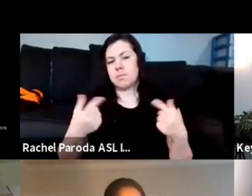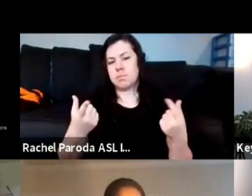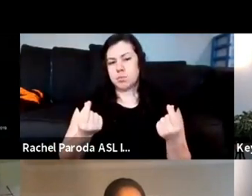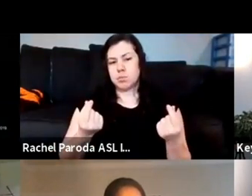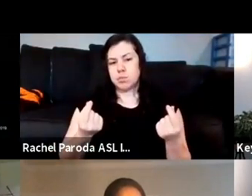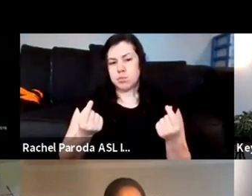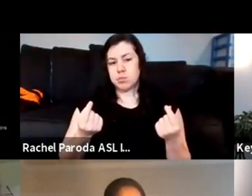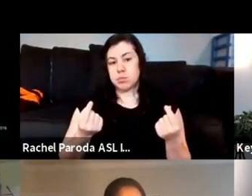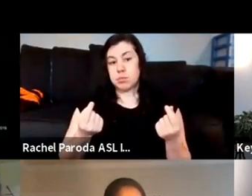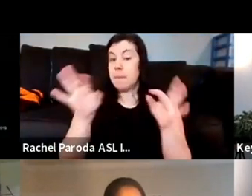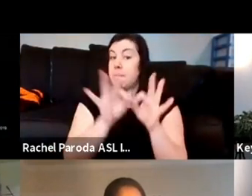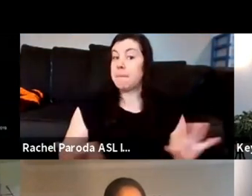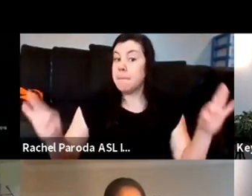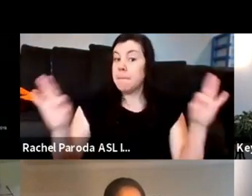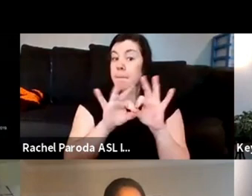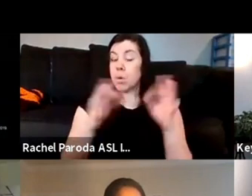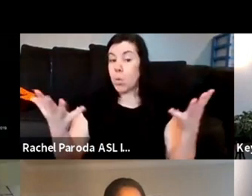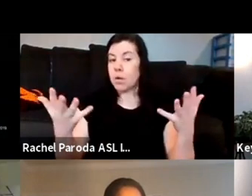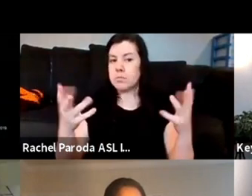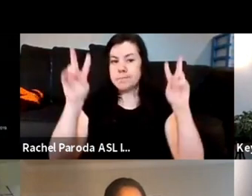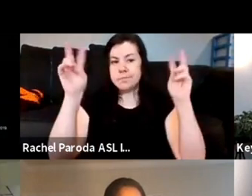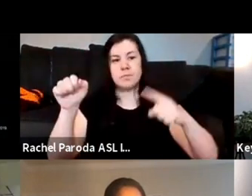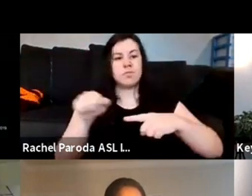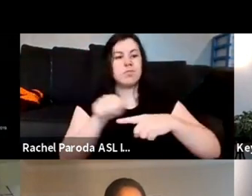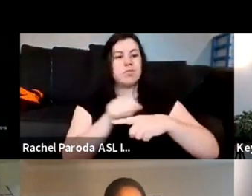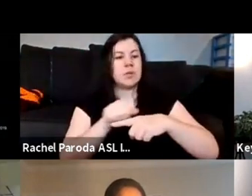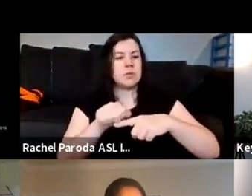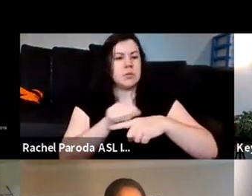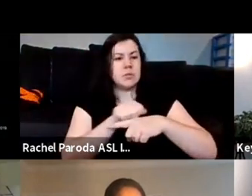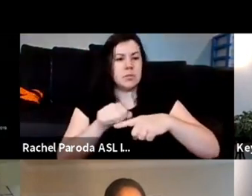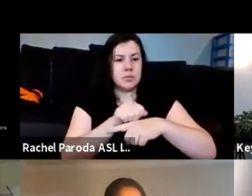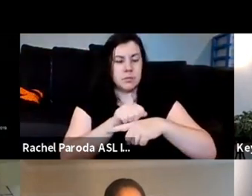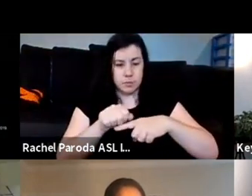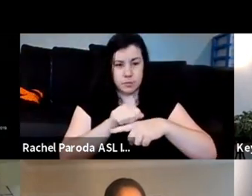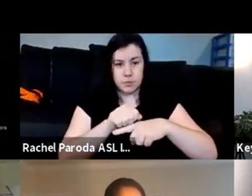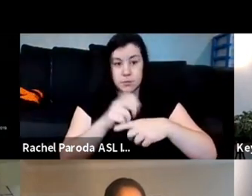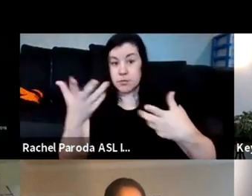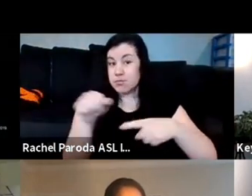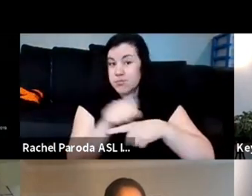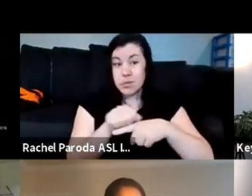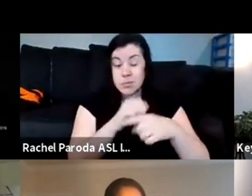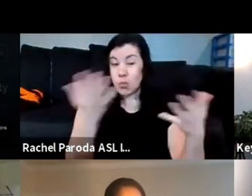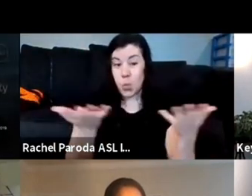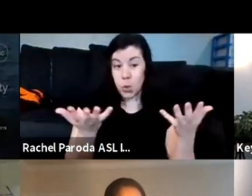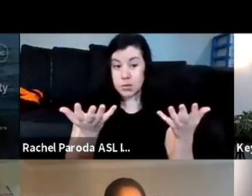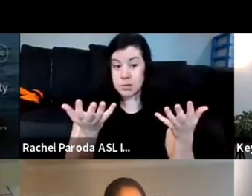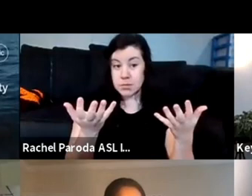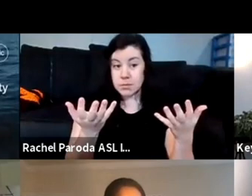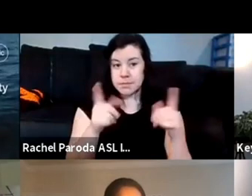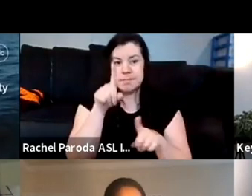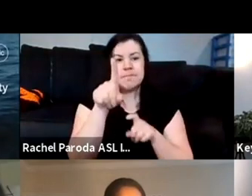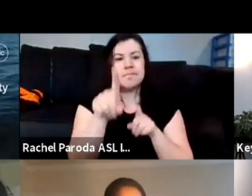i actually do is practice like what's my practice is actually an inquiry-based approach which is